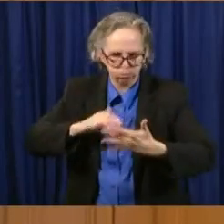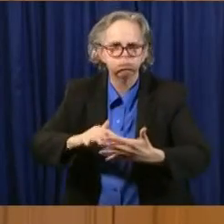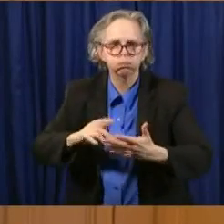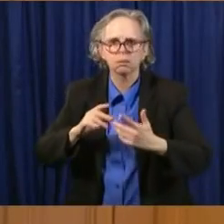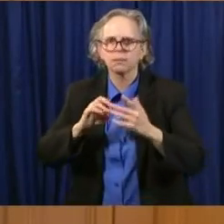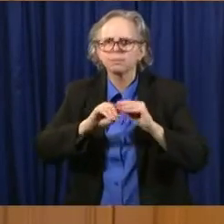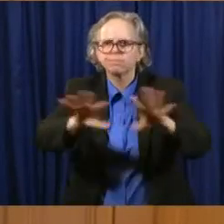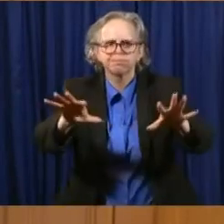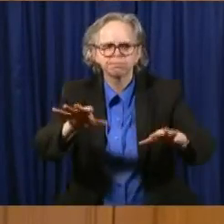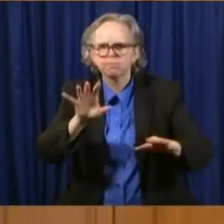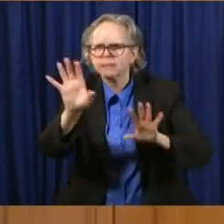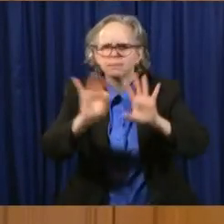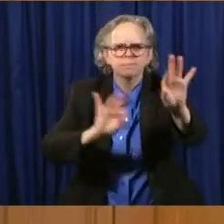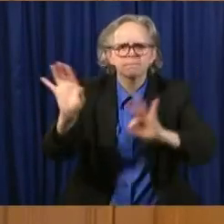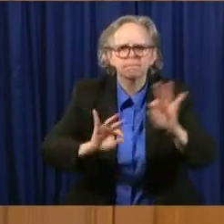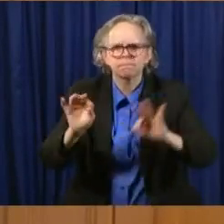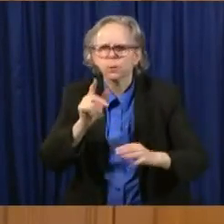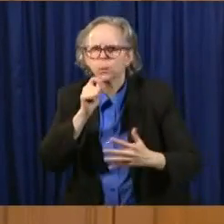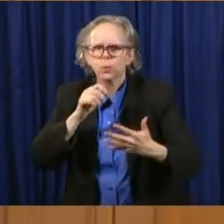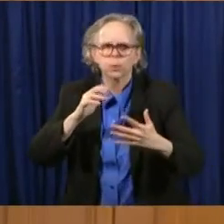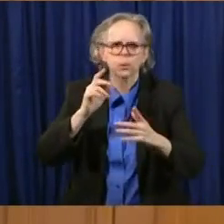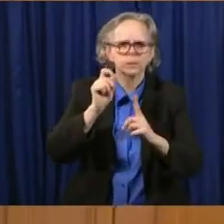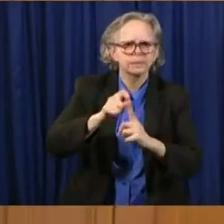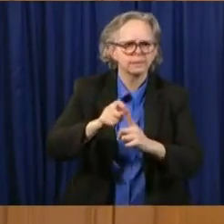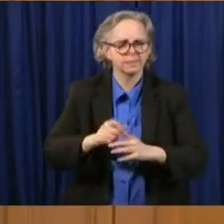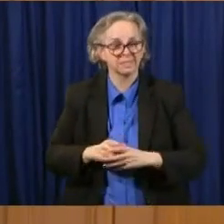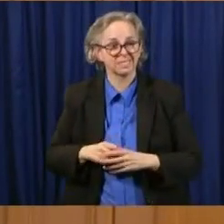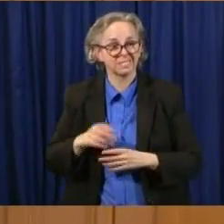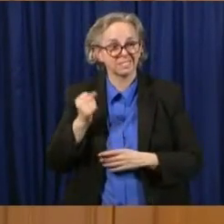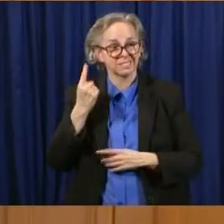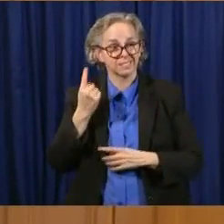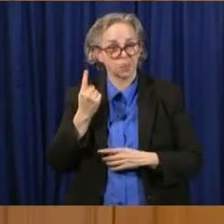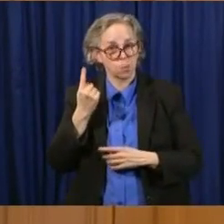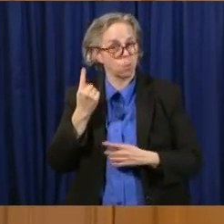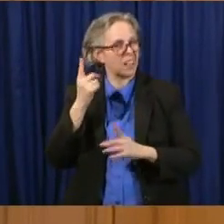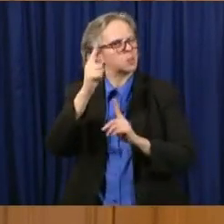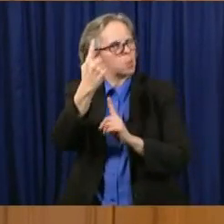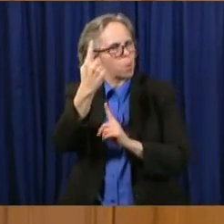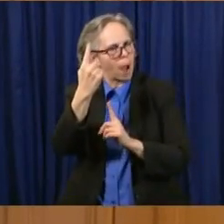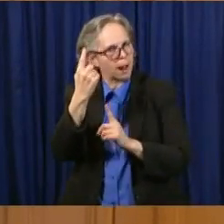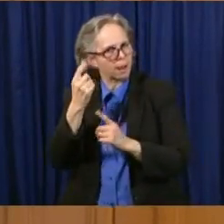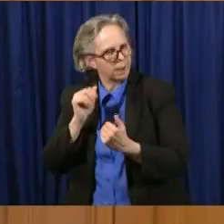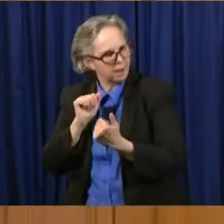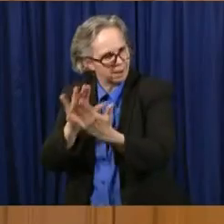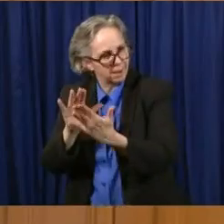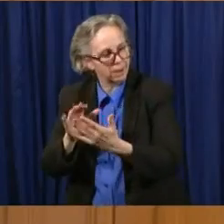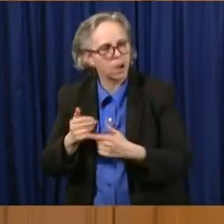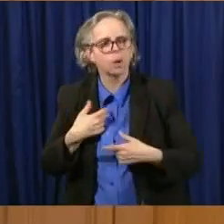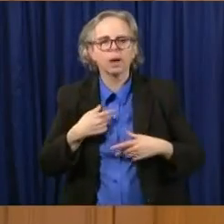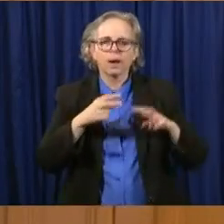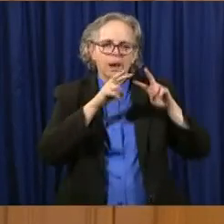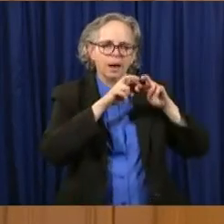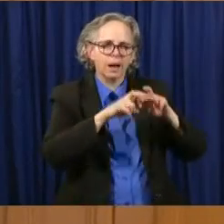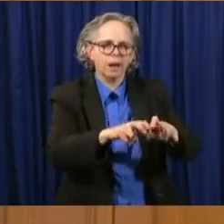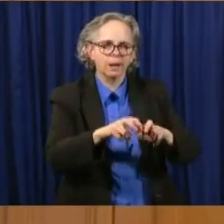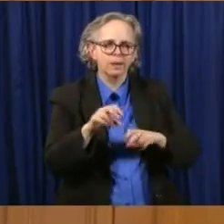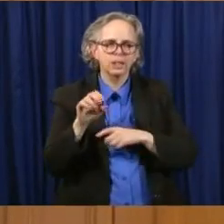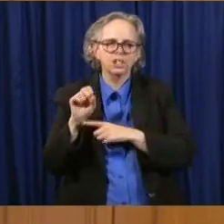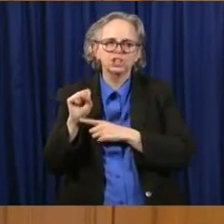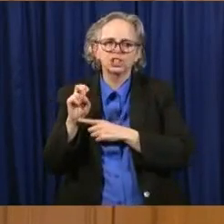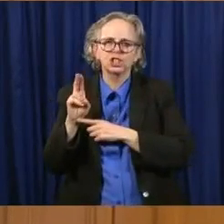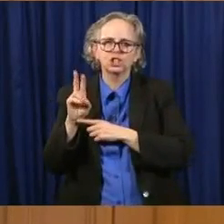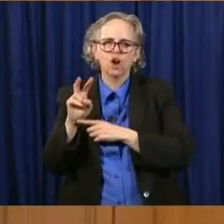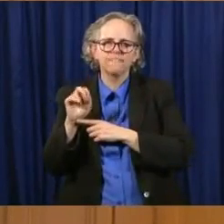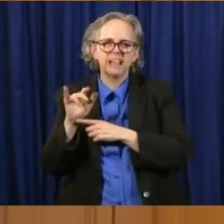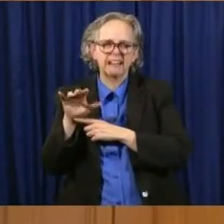nature. We're also looking at surveillance data, a federal database on influenza-like illnesses. We're looking at databases to